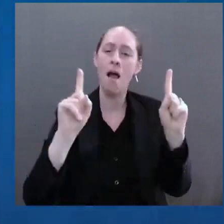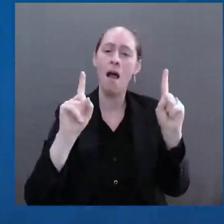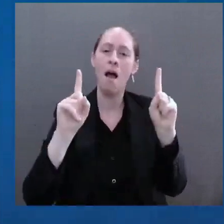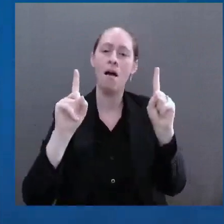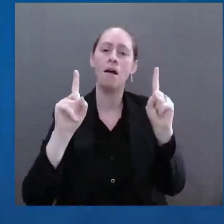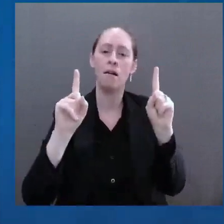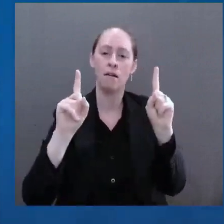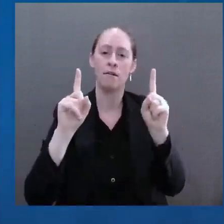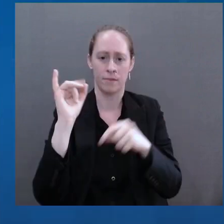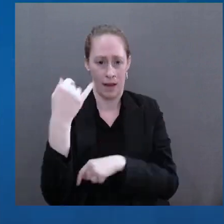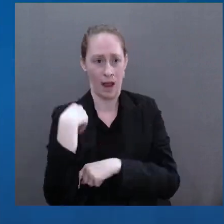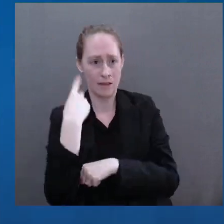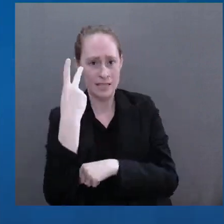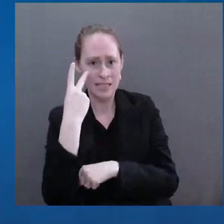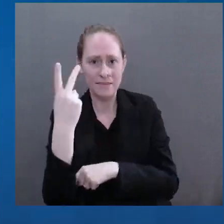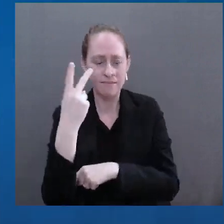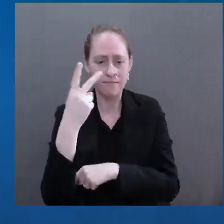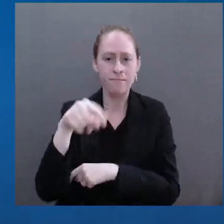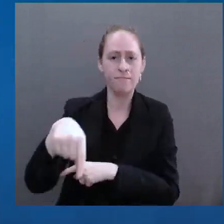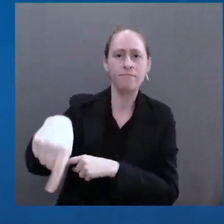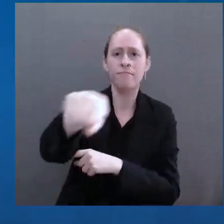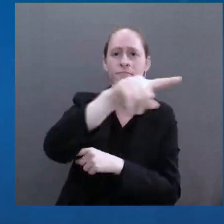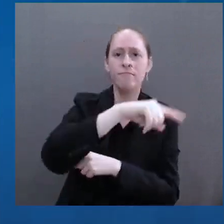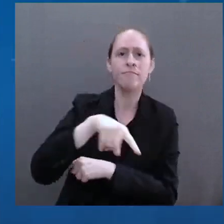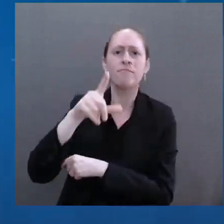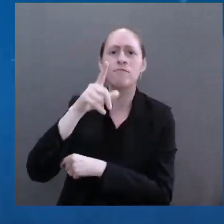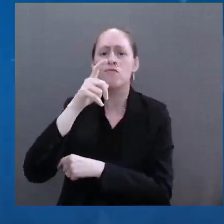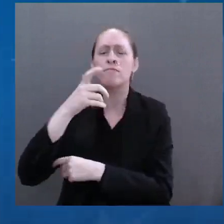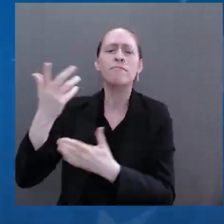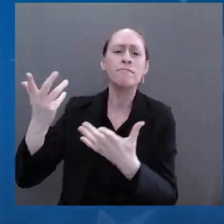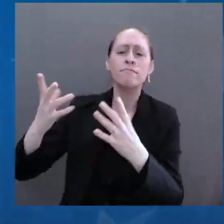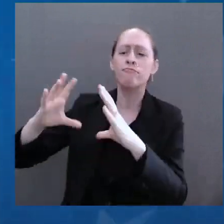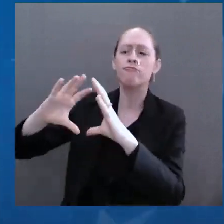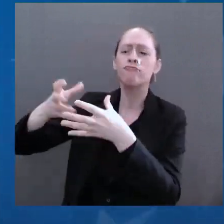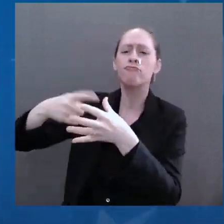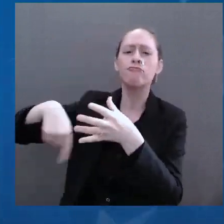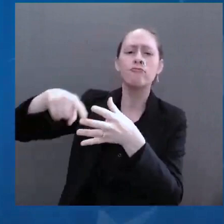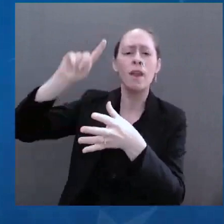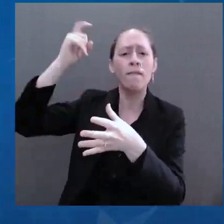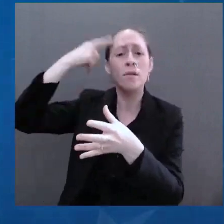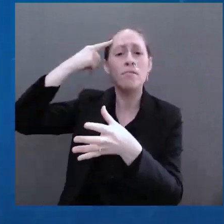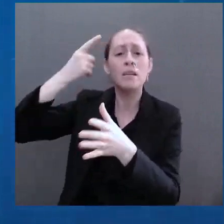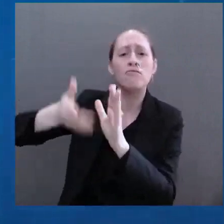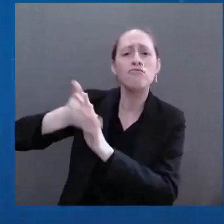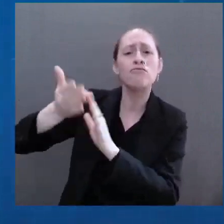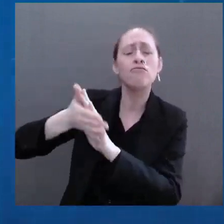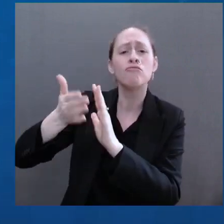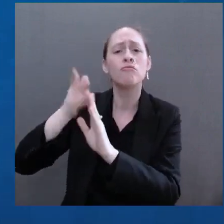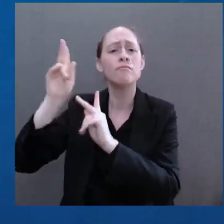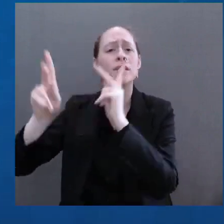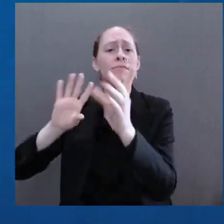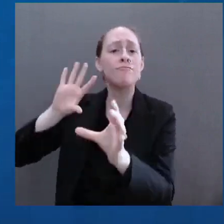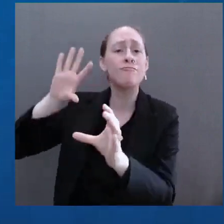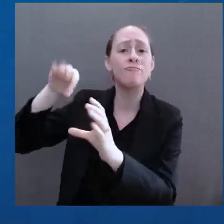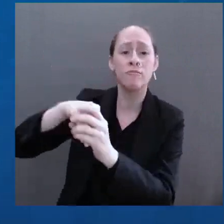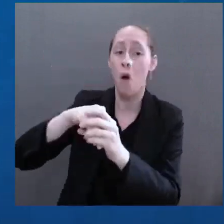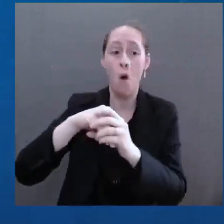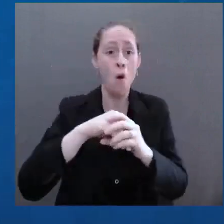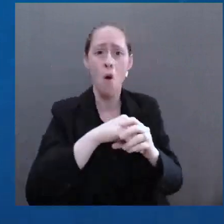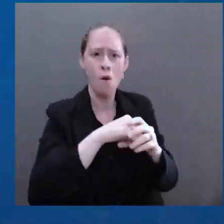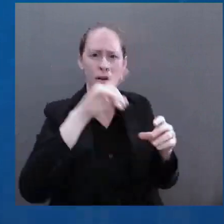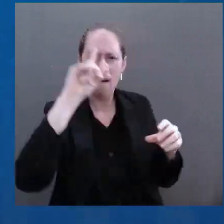liberty and repression, between a rules-based order and one governed by brute force.